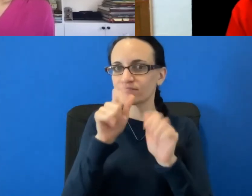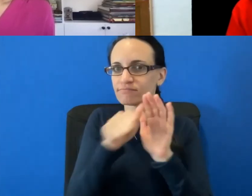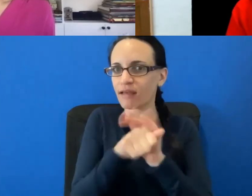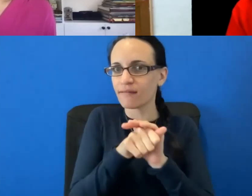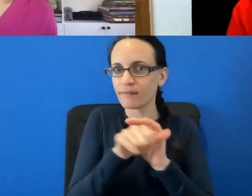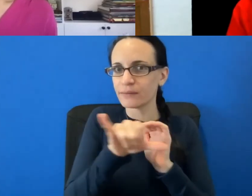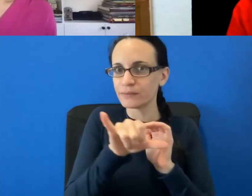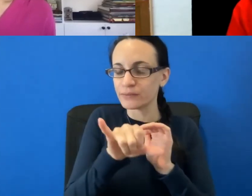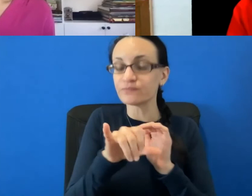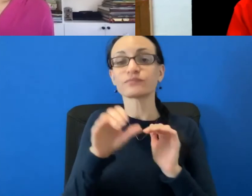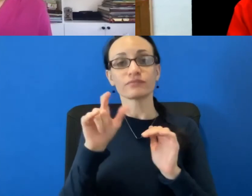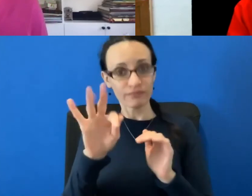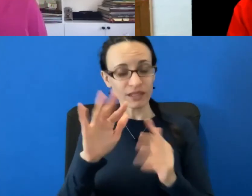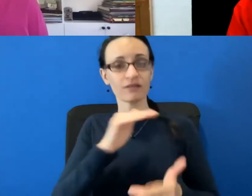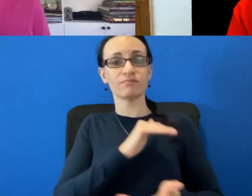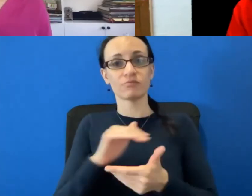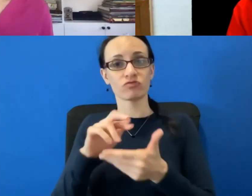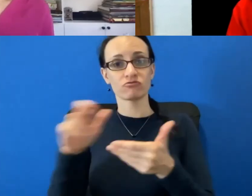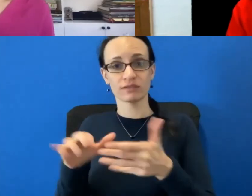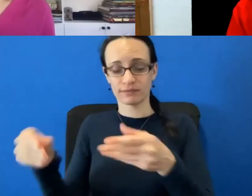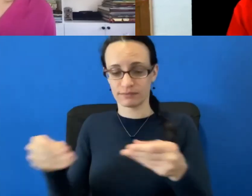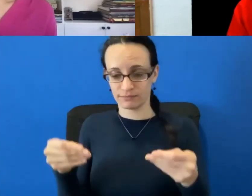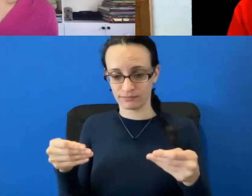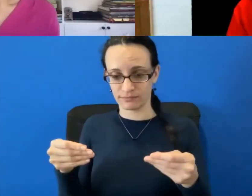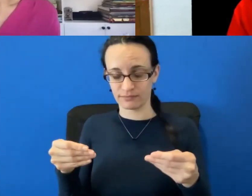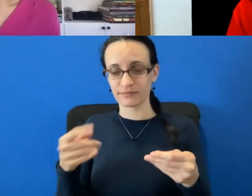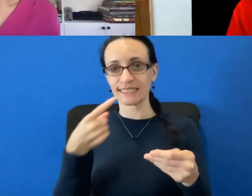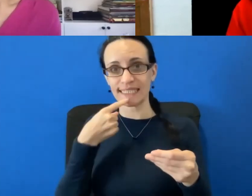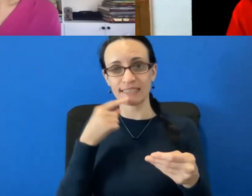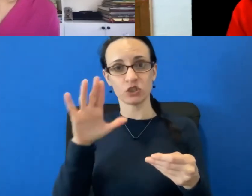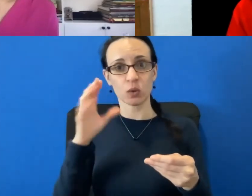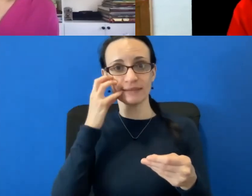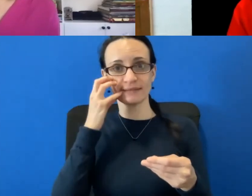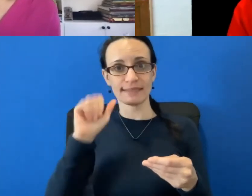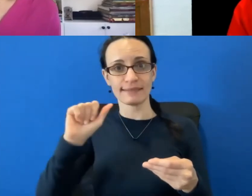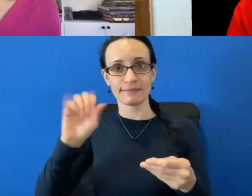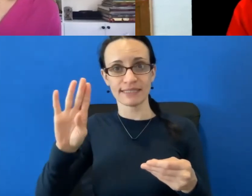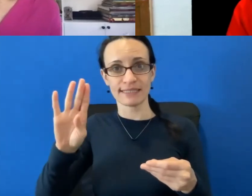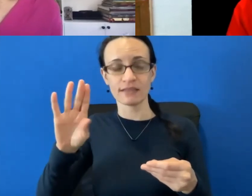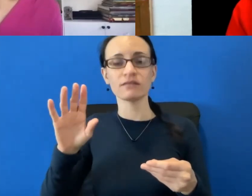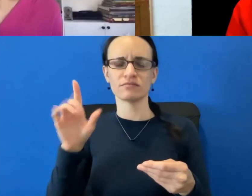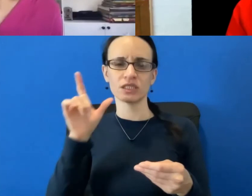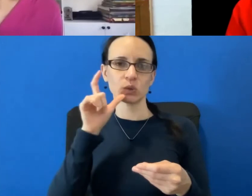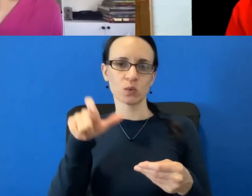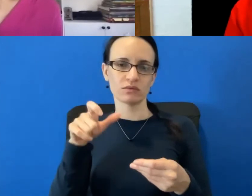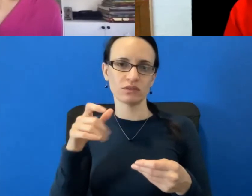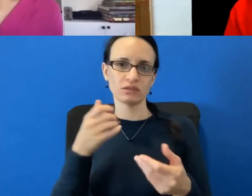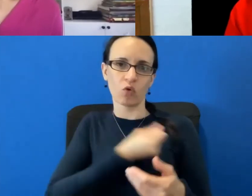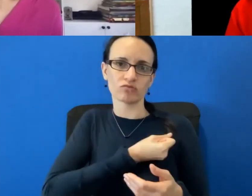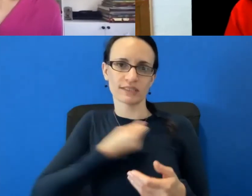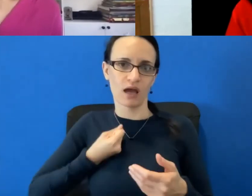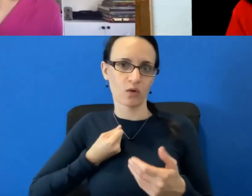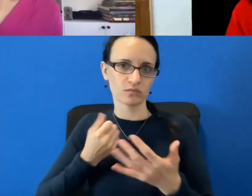you're getting your mammography report and it says that you have A or B, you don't need screening ultrasound. If it has C or D